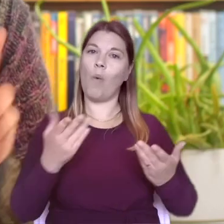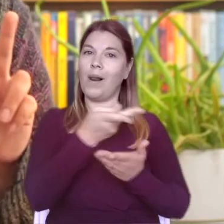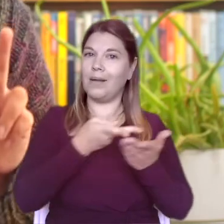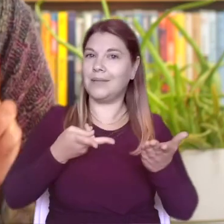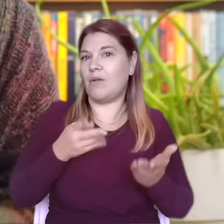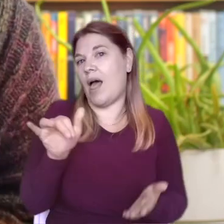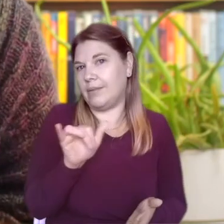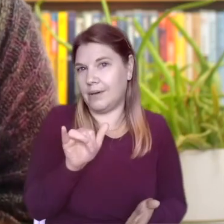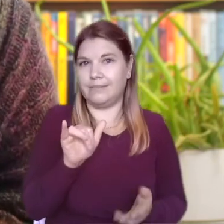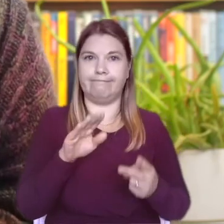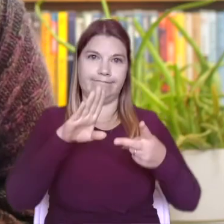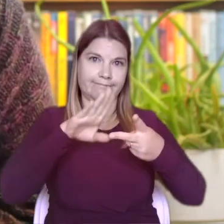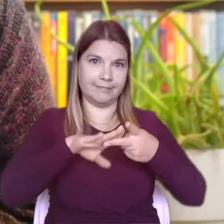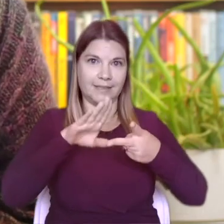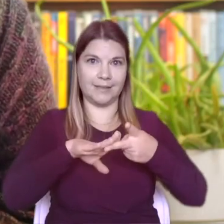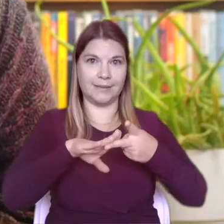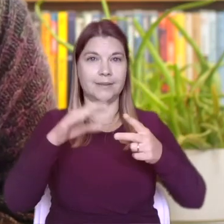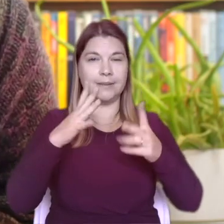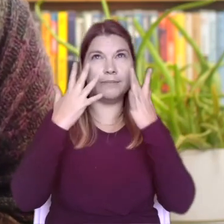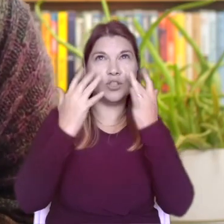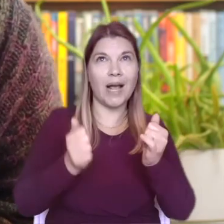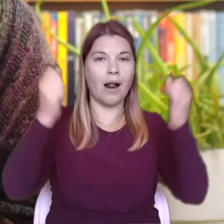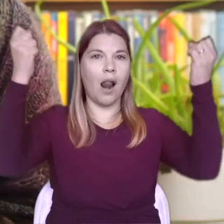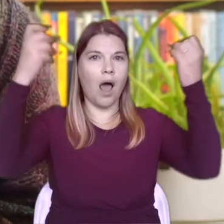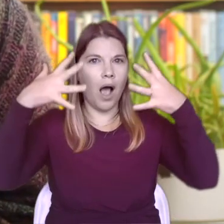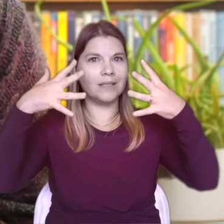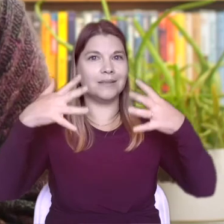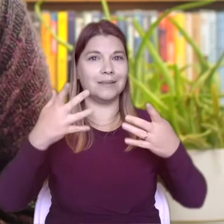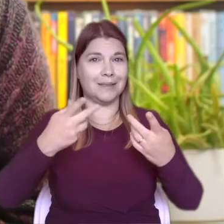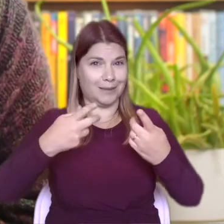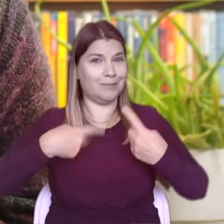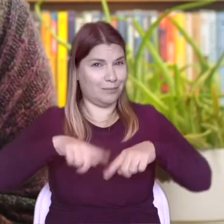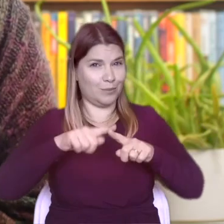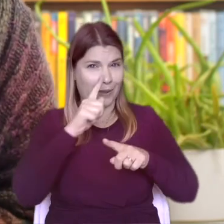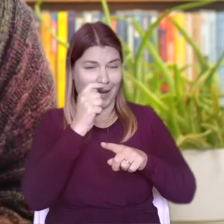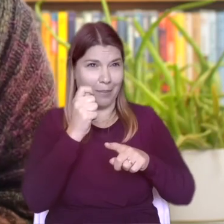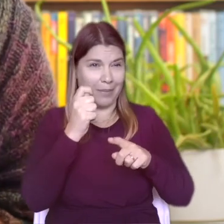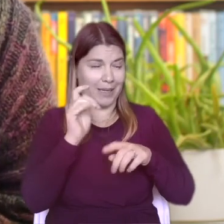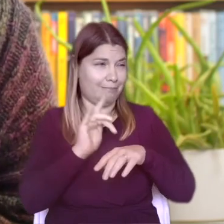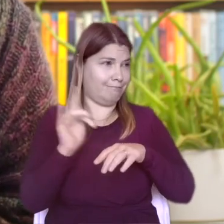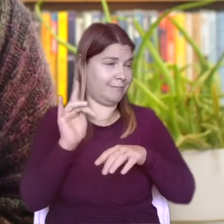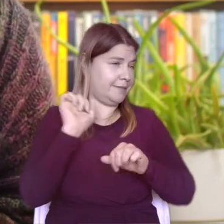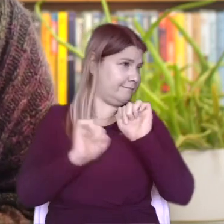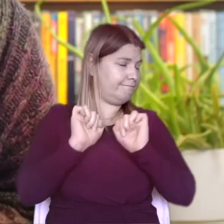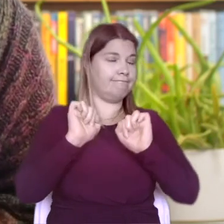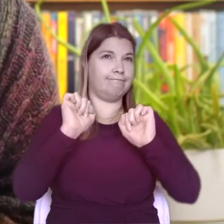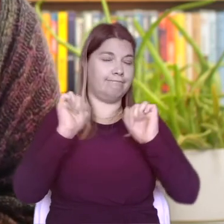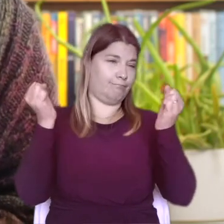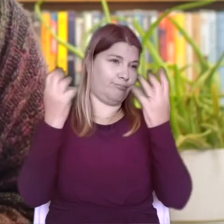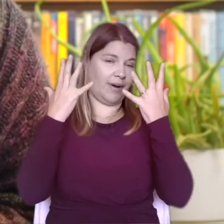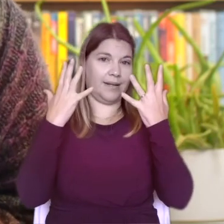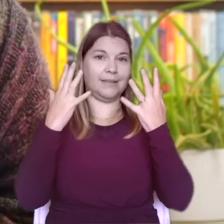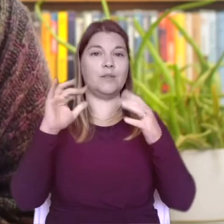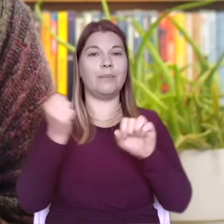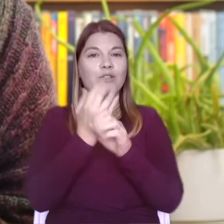Step 2. Light. We can be very sensitive to light, so a nice soft light can help us get into that relaxed